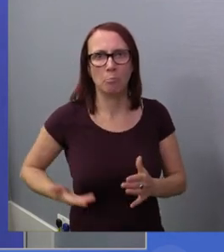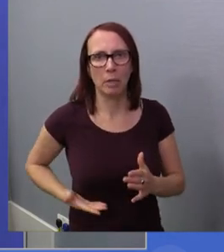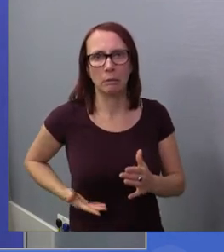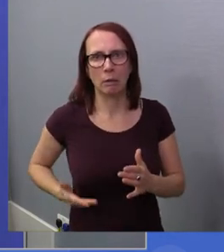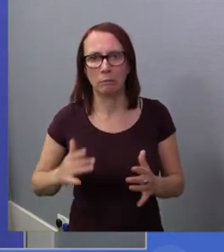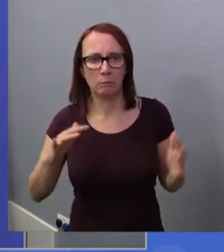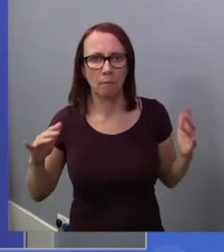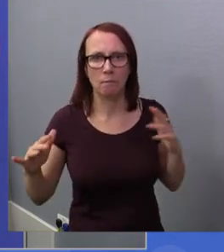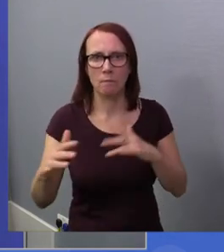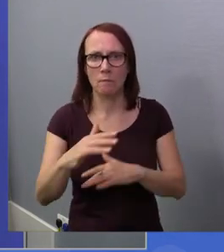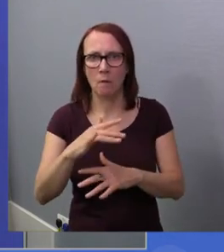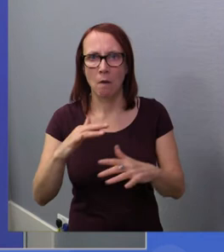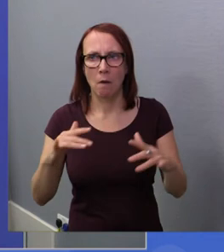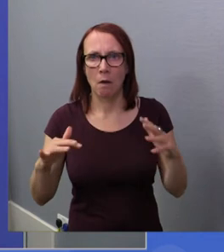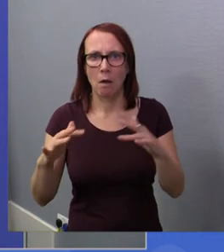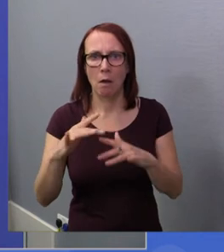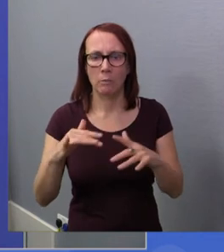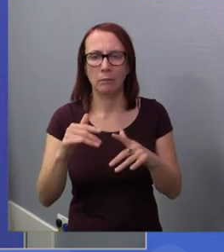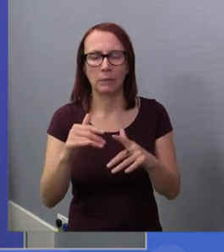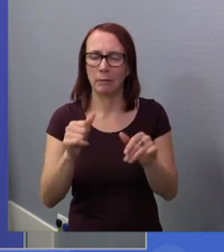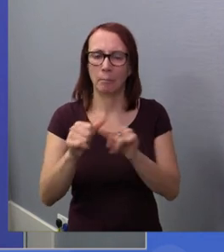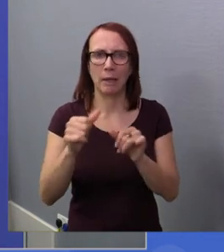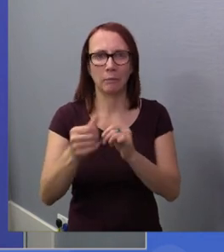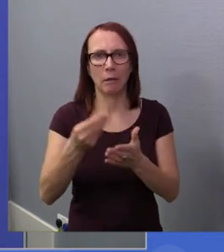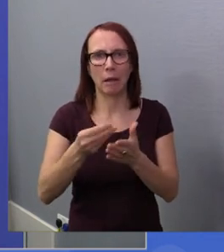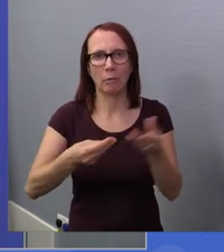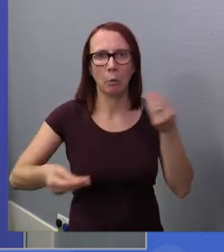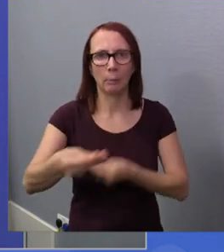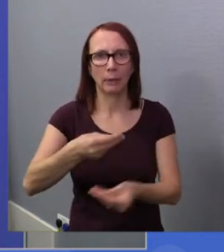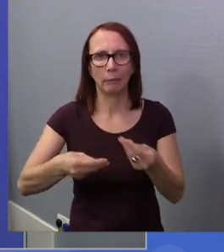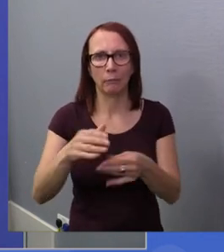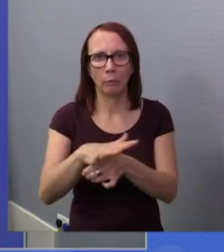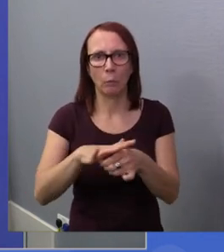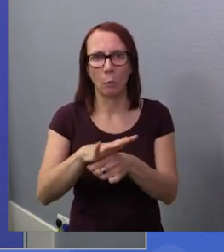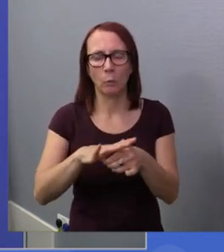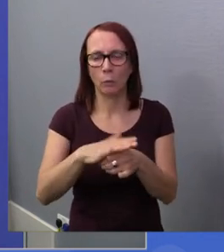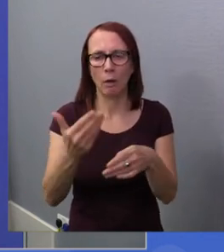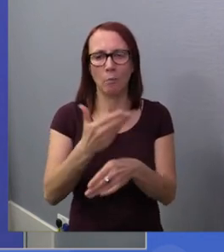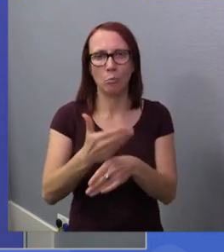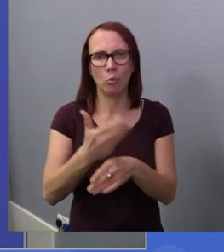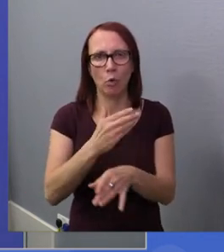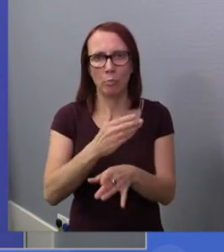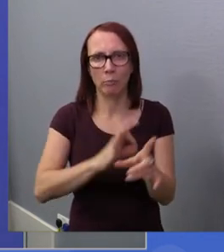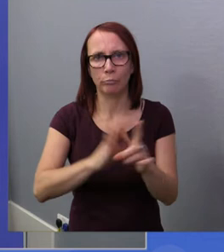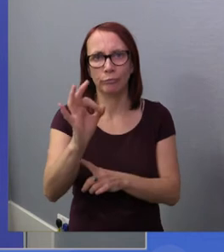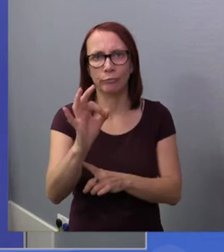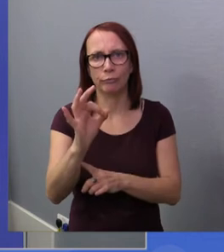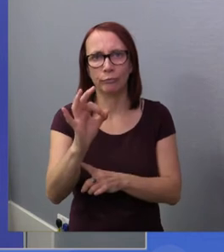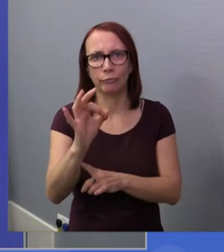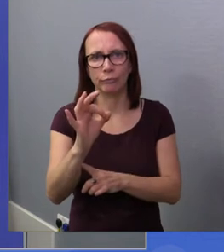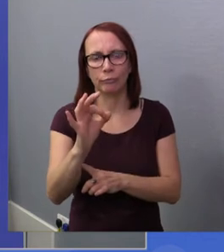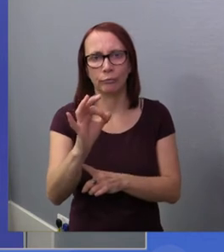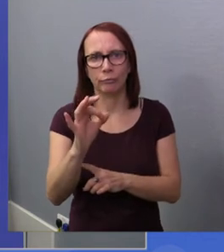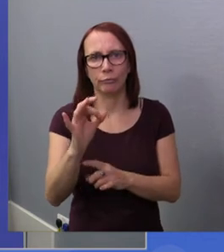will be made for more economic use, and we will boost employment, which will eventually